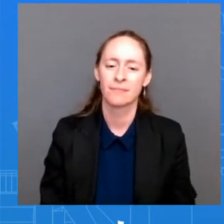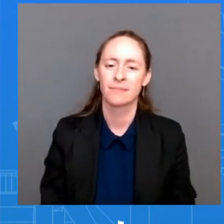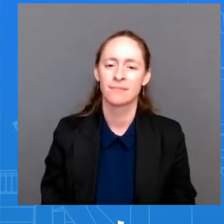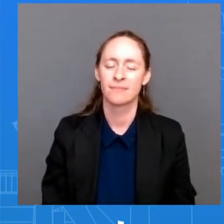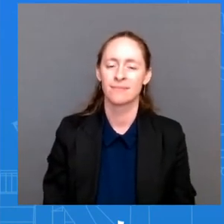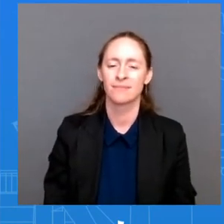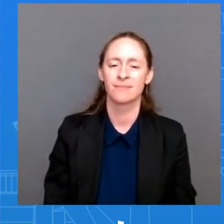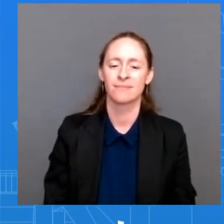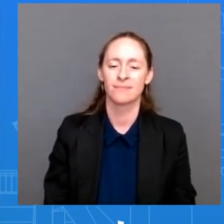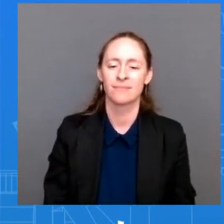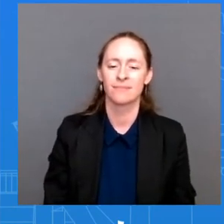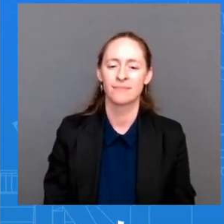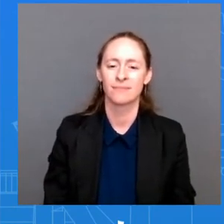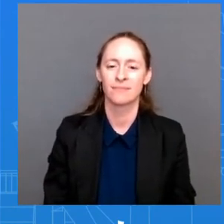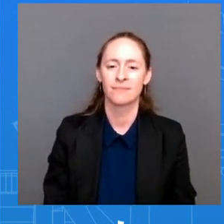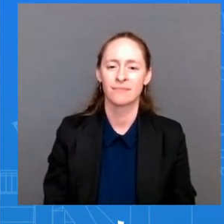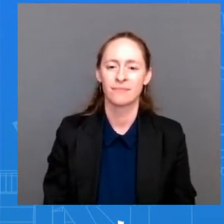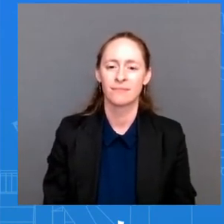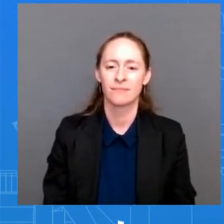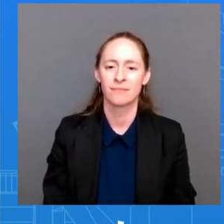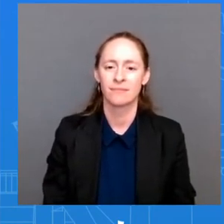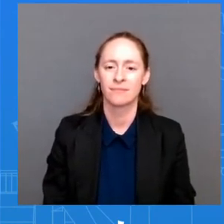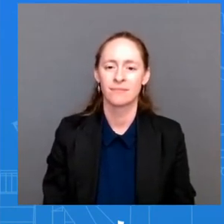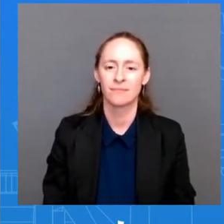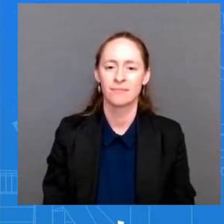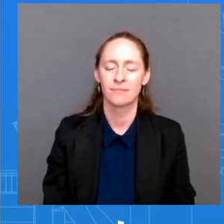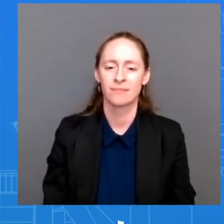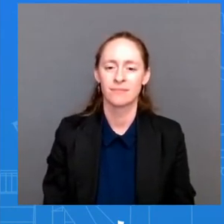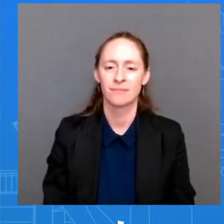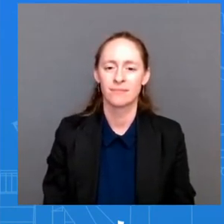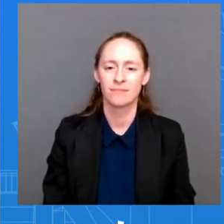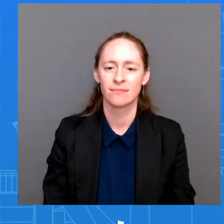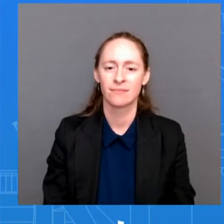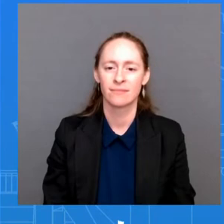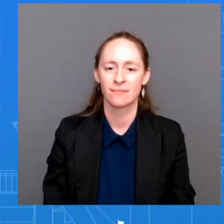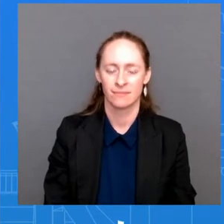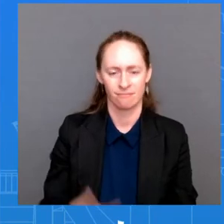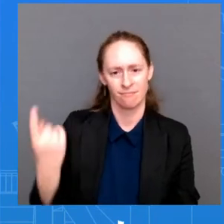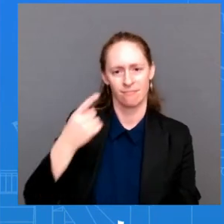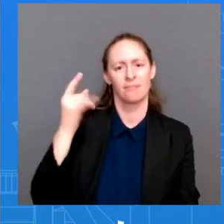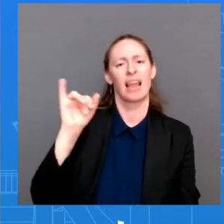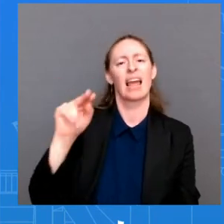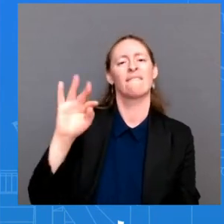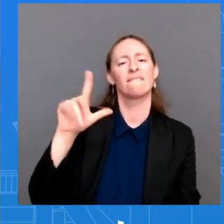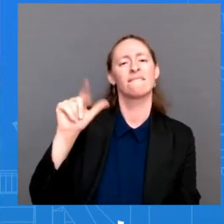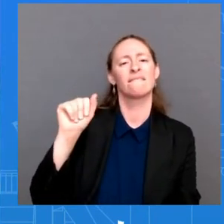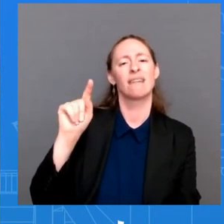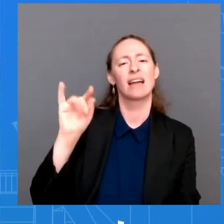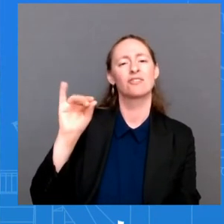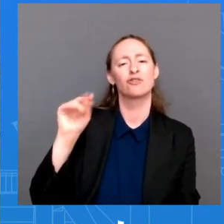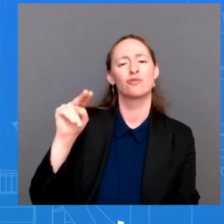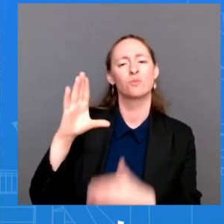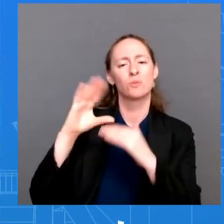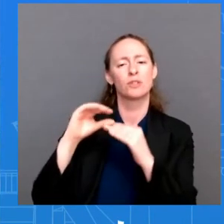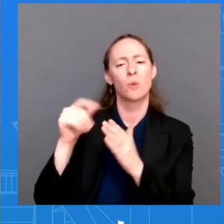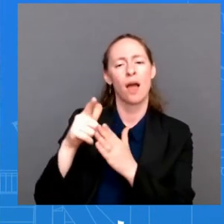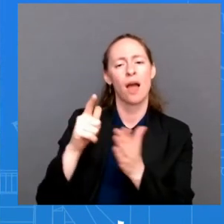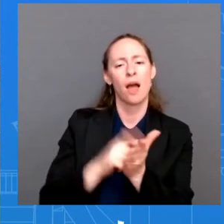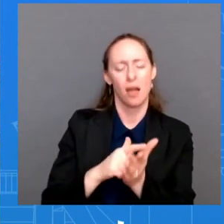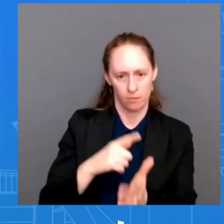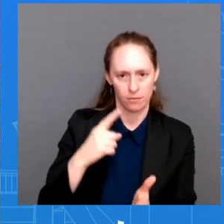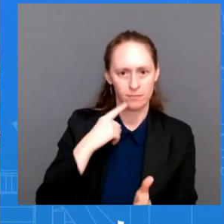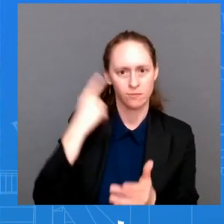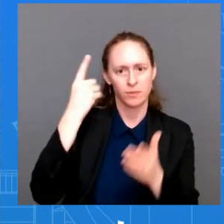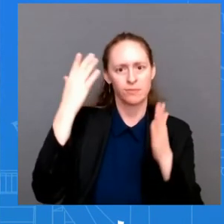of pushback on the inflation reduction act oh sure right farm is running ads in this town and probably others it says that uh the pay for when it comes to